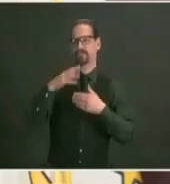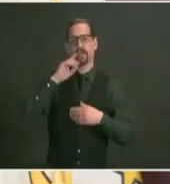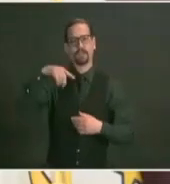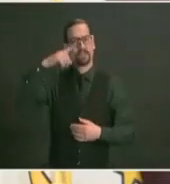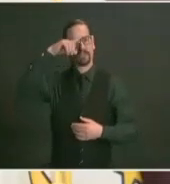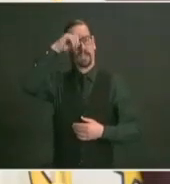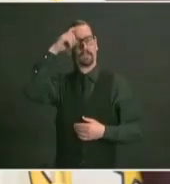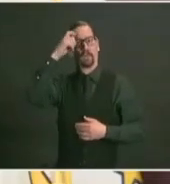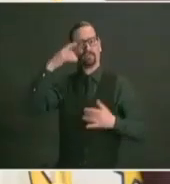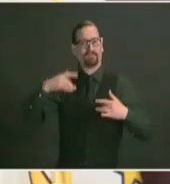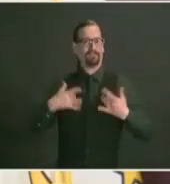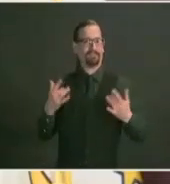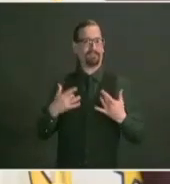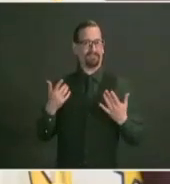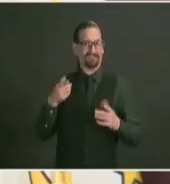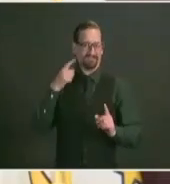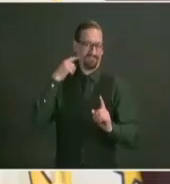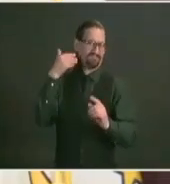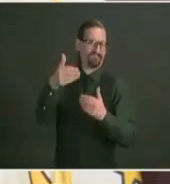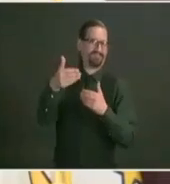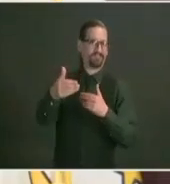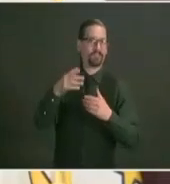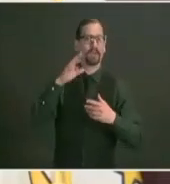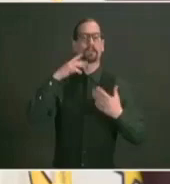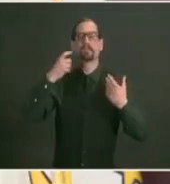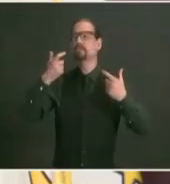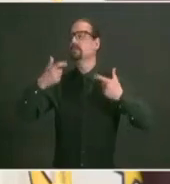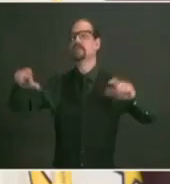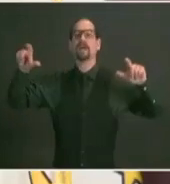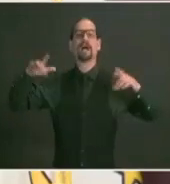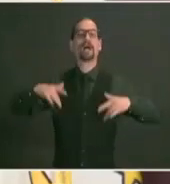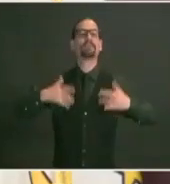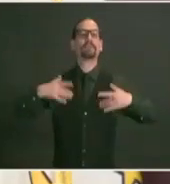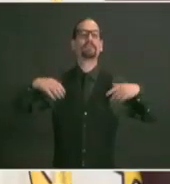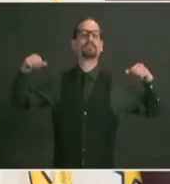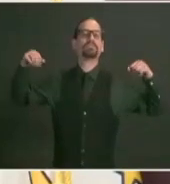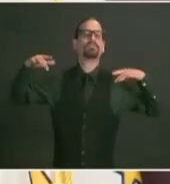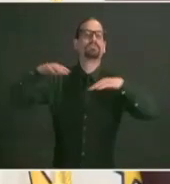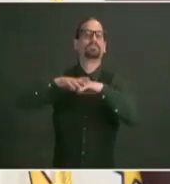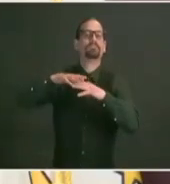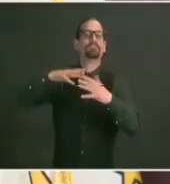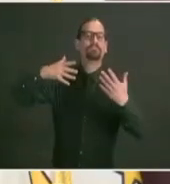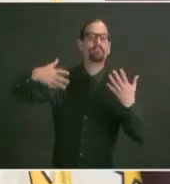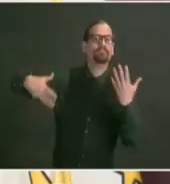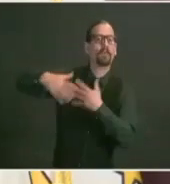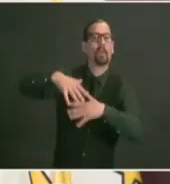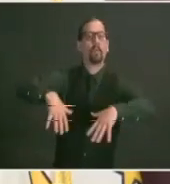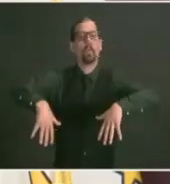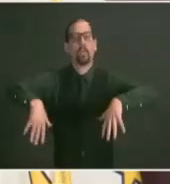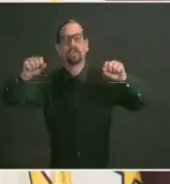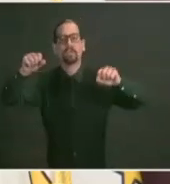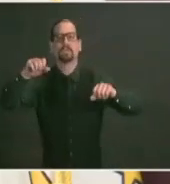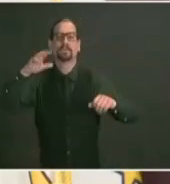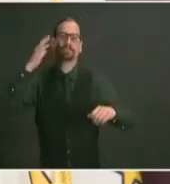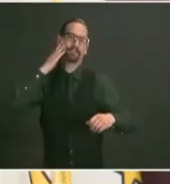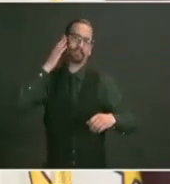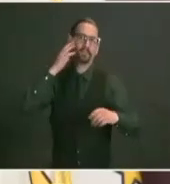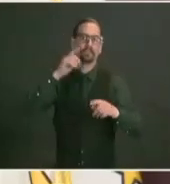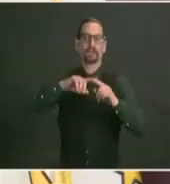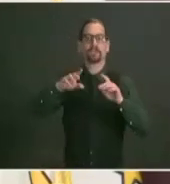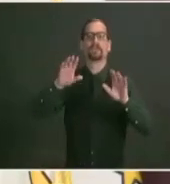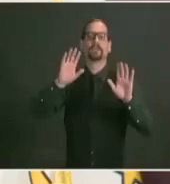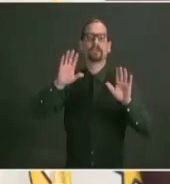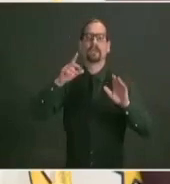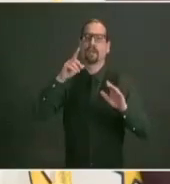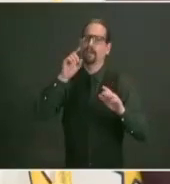clarity and certainty we know that outdoor events right now they take several weeks to do the planning and so we're trying to get ahead of the